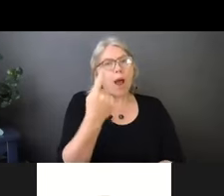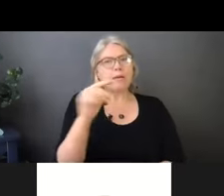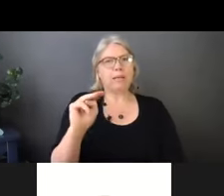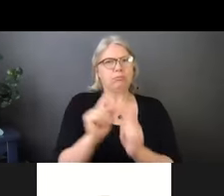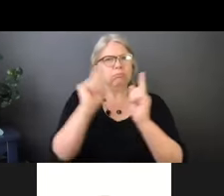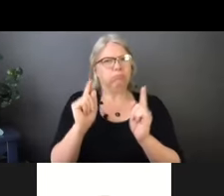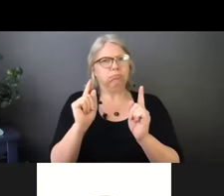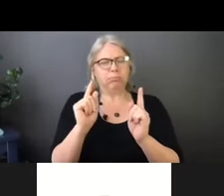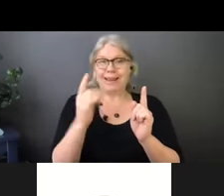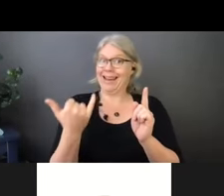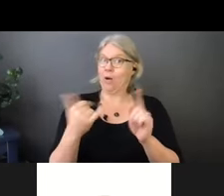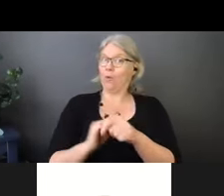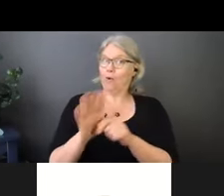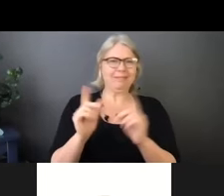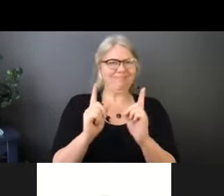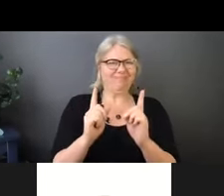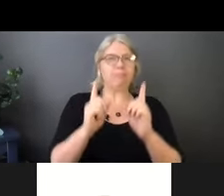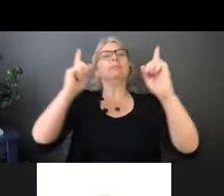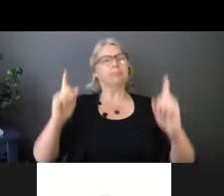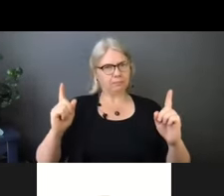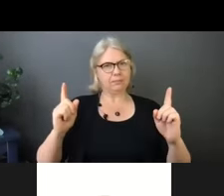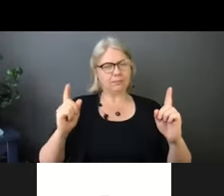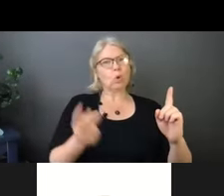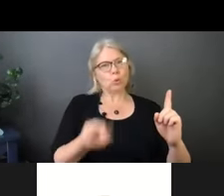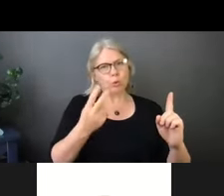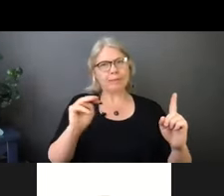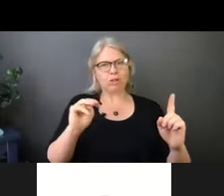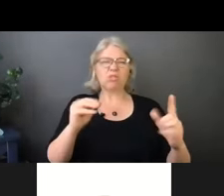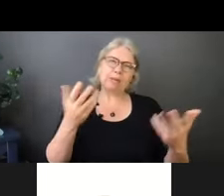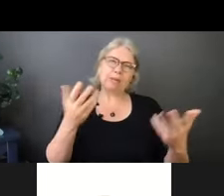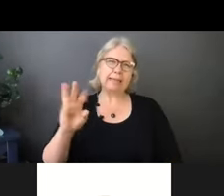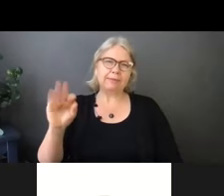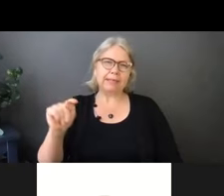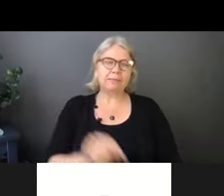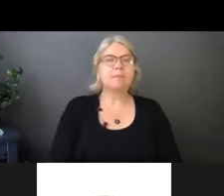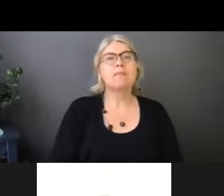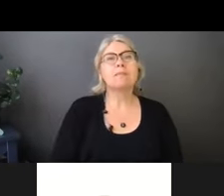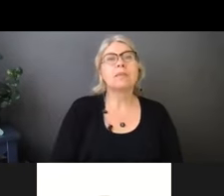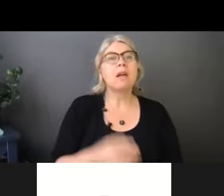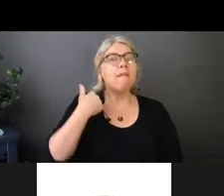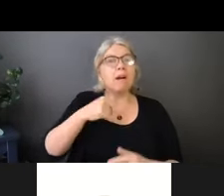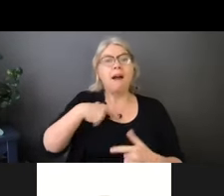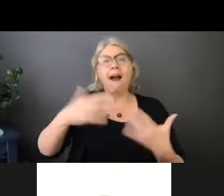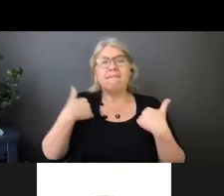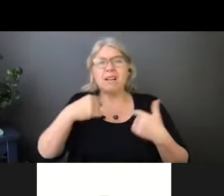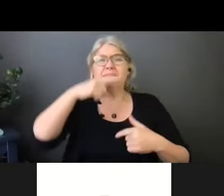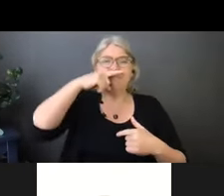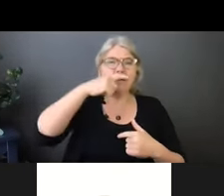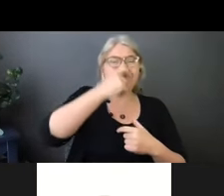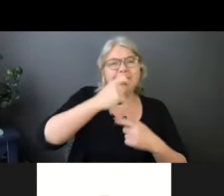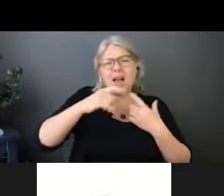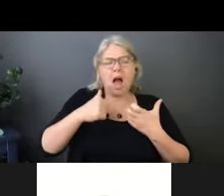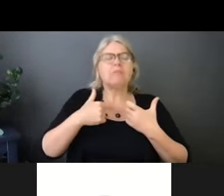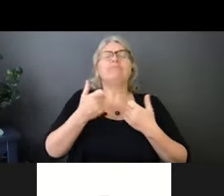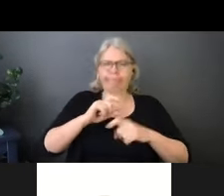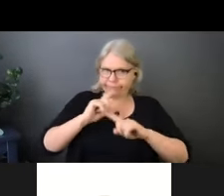or six feet away. We want to visit our doctor virtually if our symptoms do not disappear or become worse. Frequent hand washing.